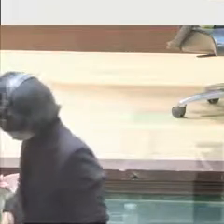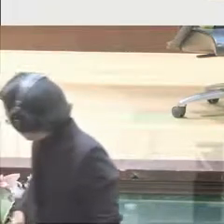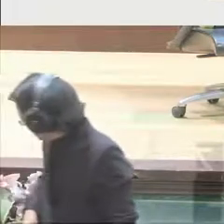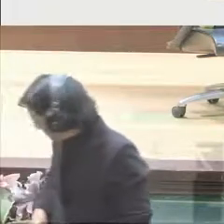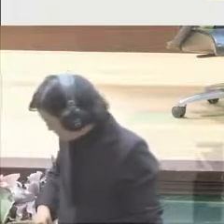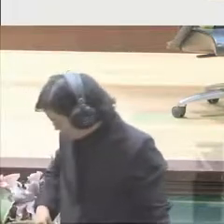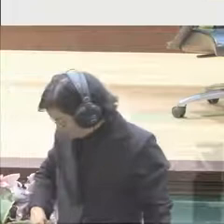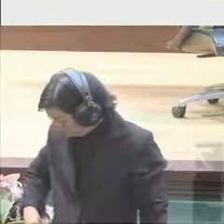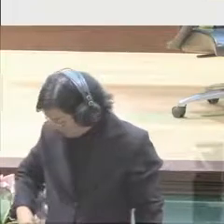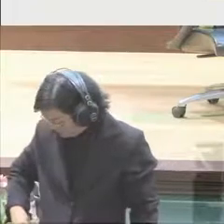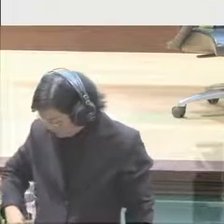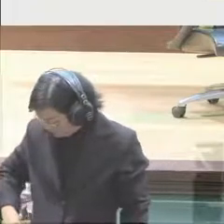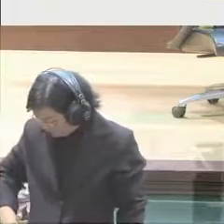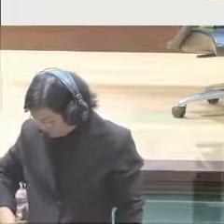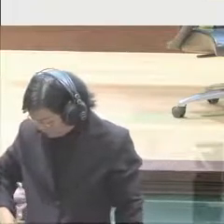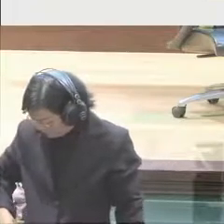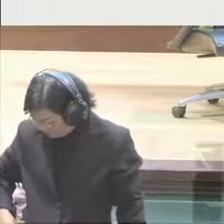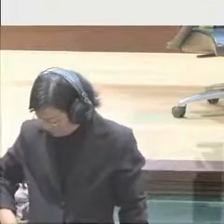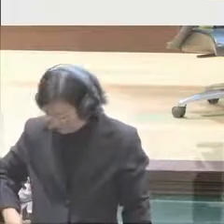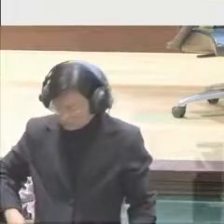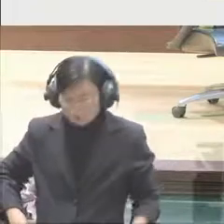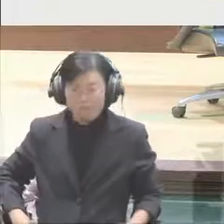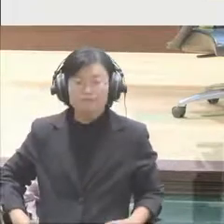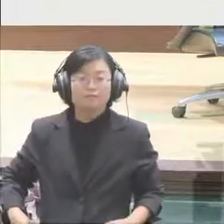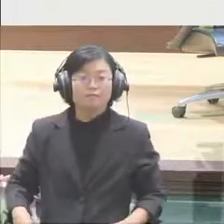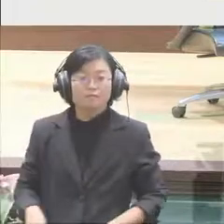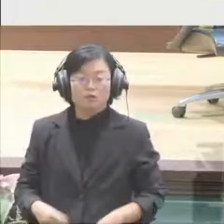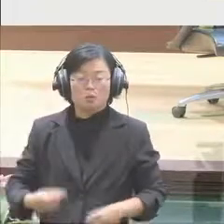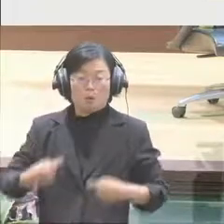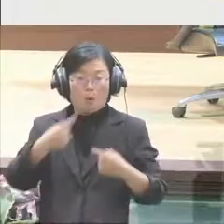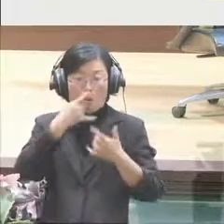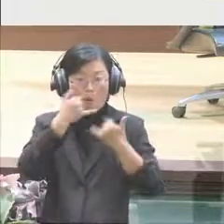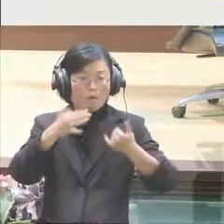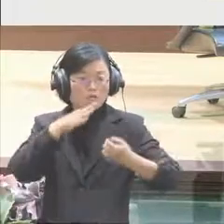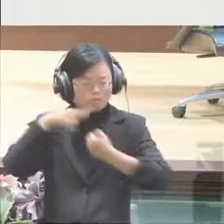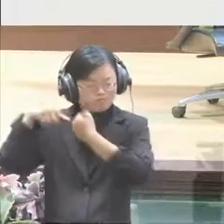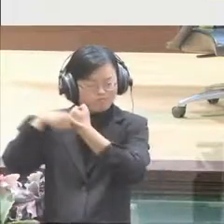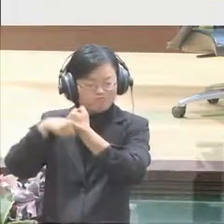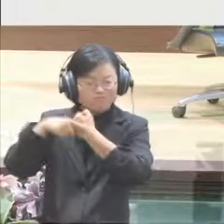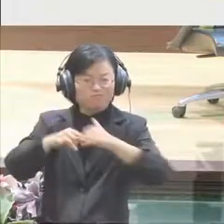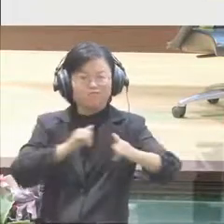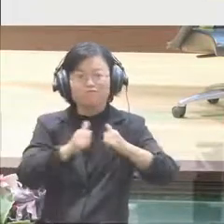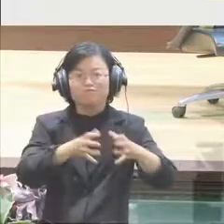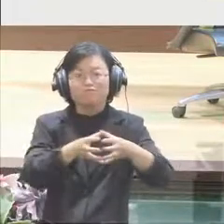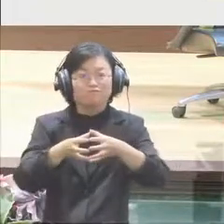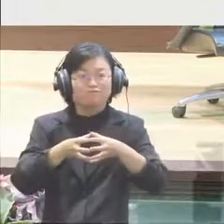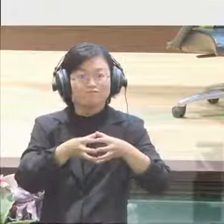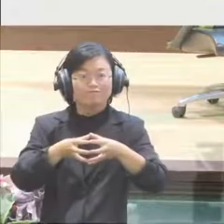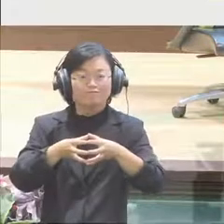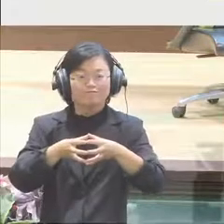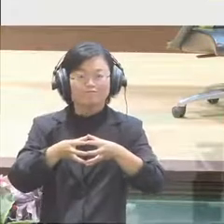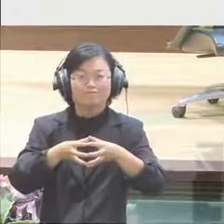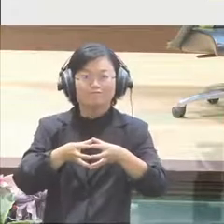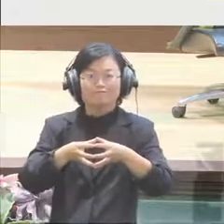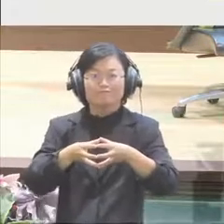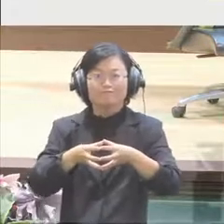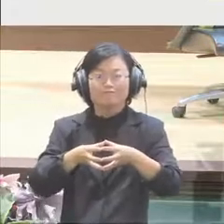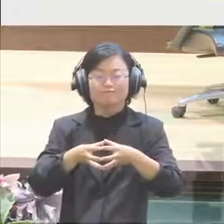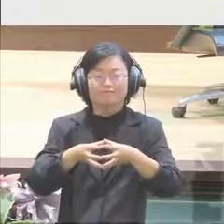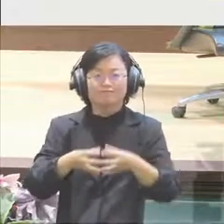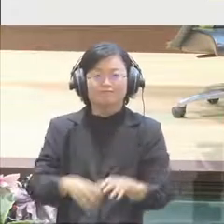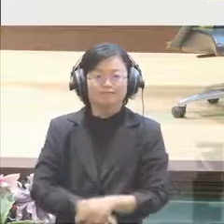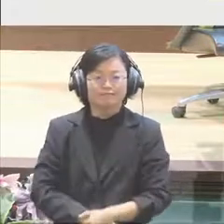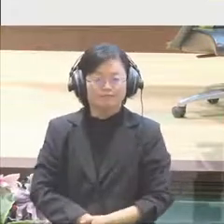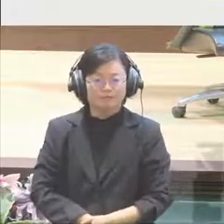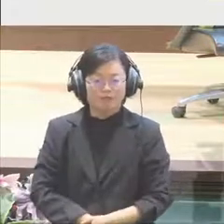Our liberal research community will talk about the experience